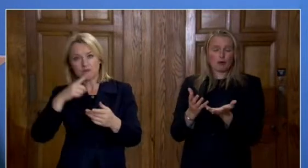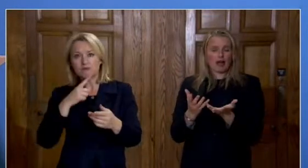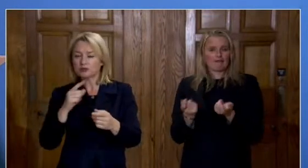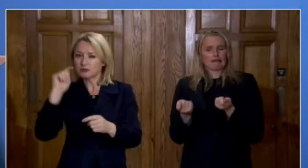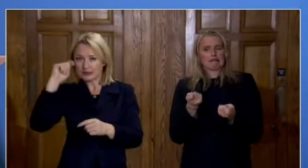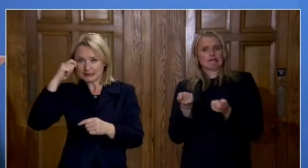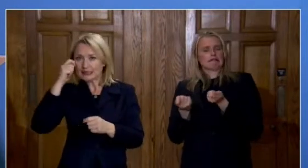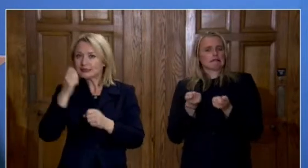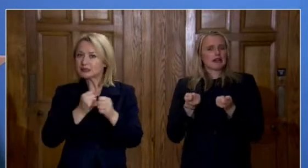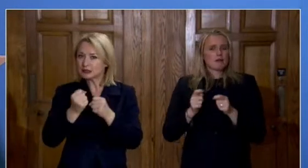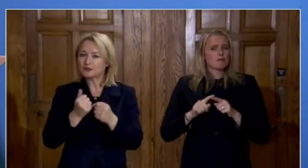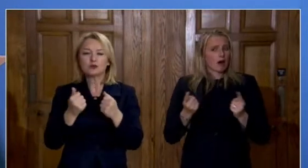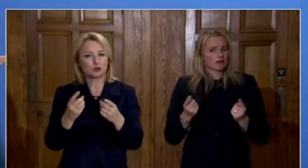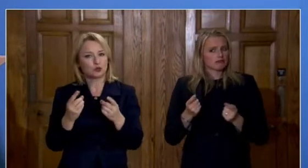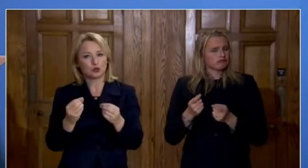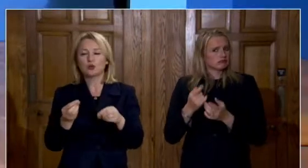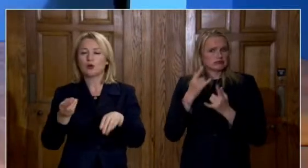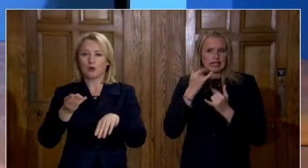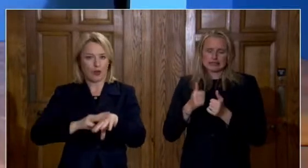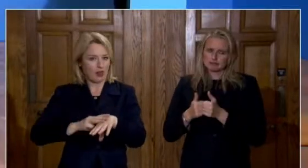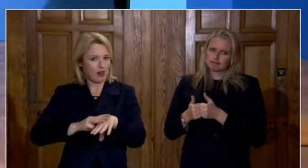our our fight against